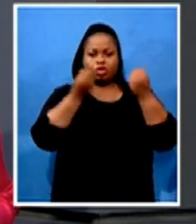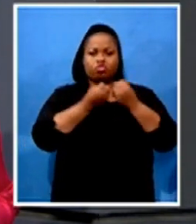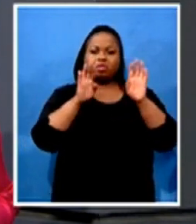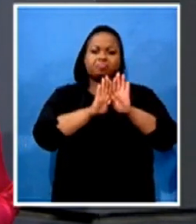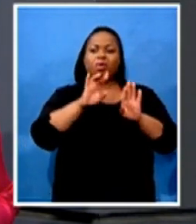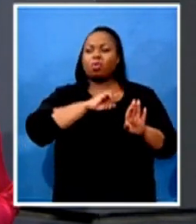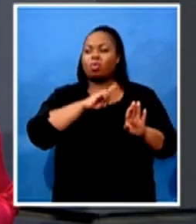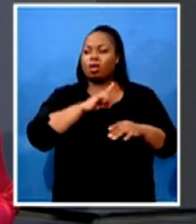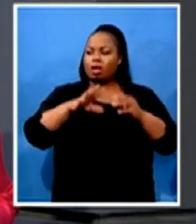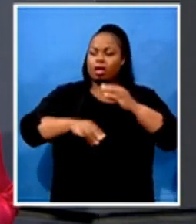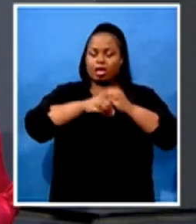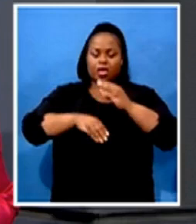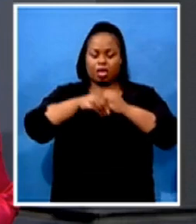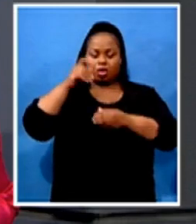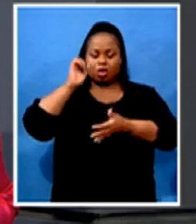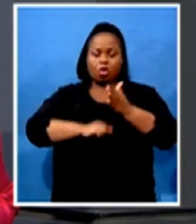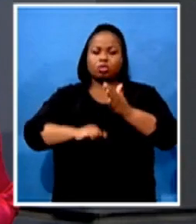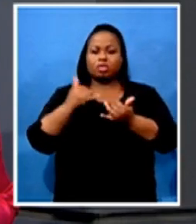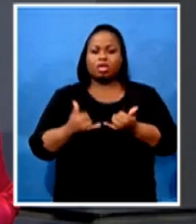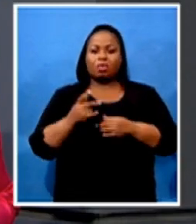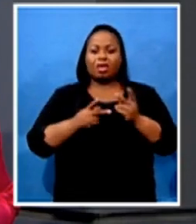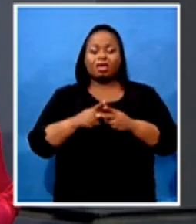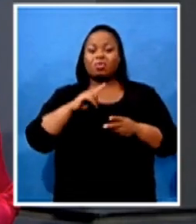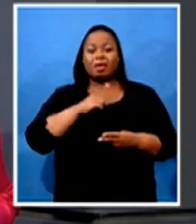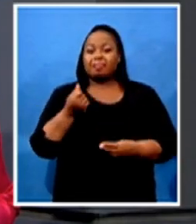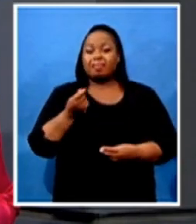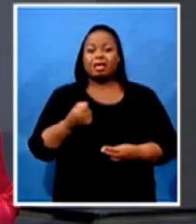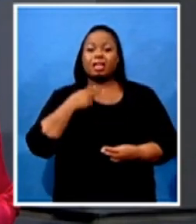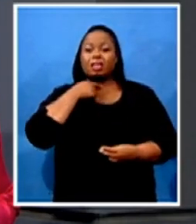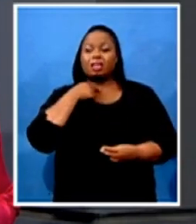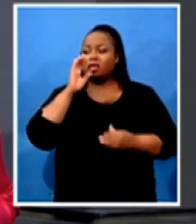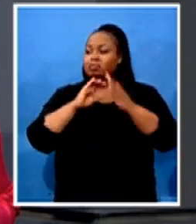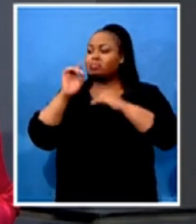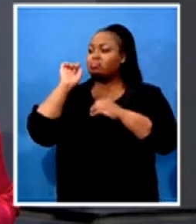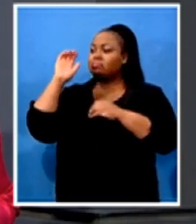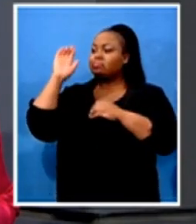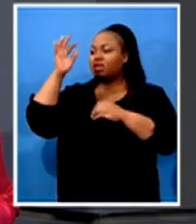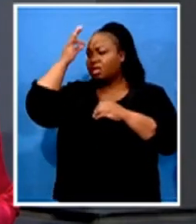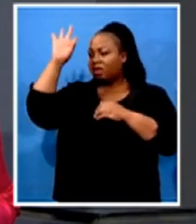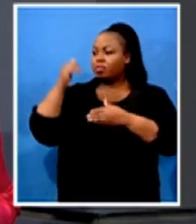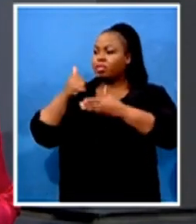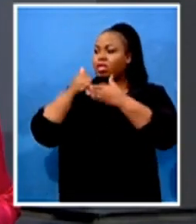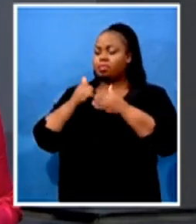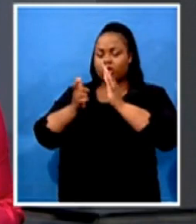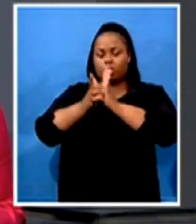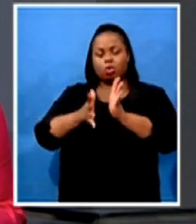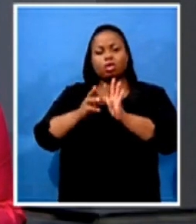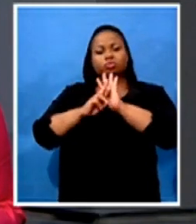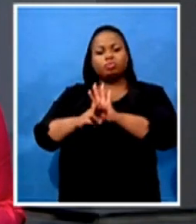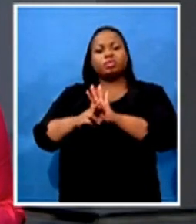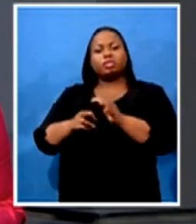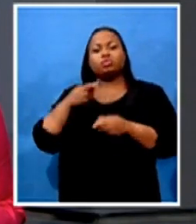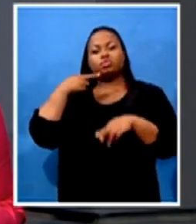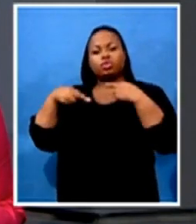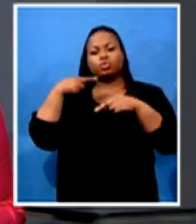Many have run out of funds and have turned to government for assistance. Lawyers who represent the Restaurant Association of South Africa say the sector has